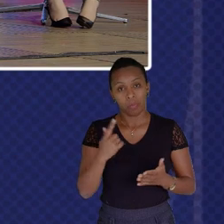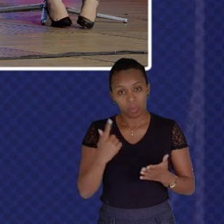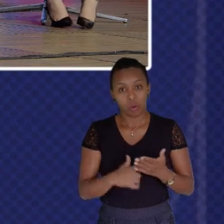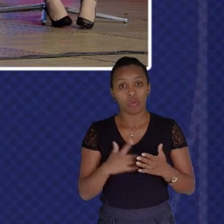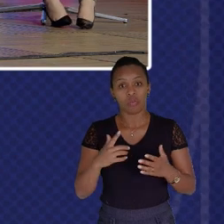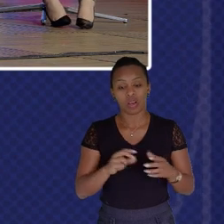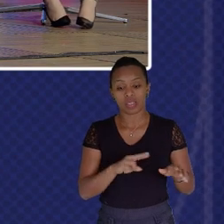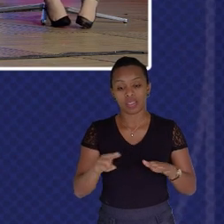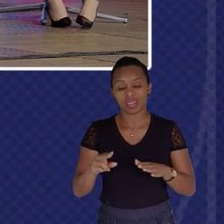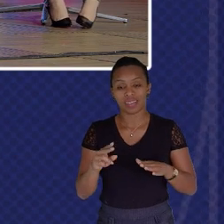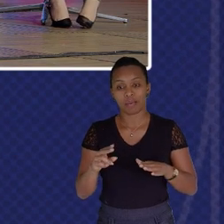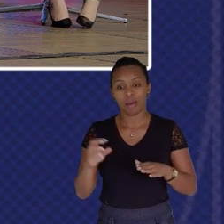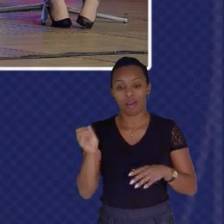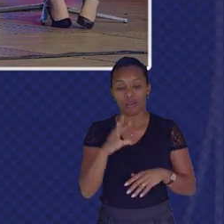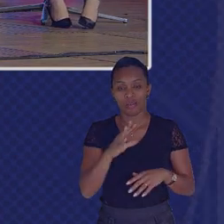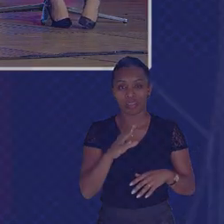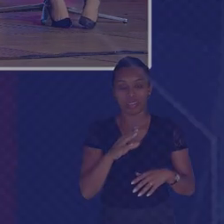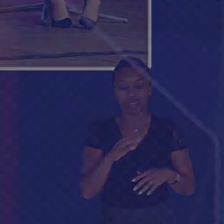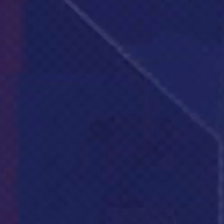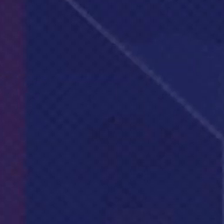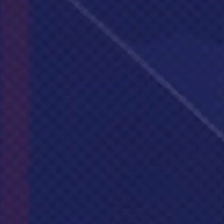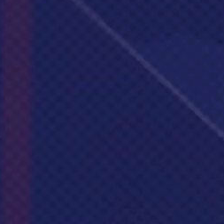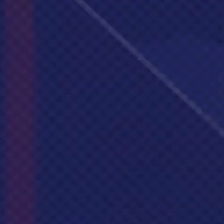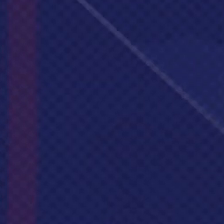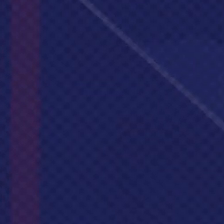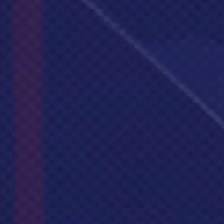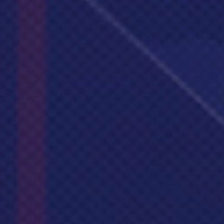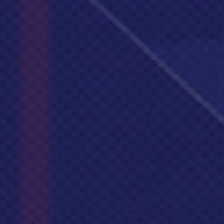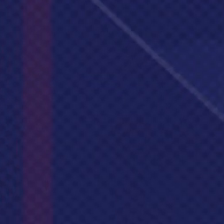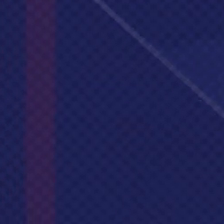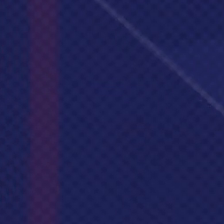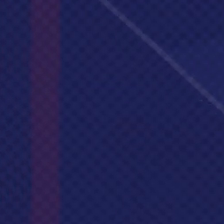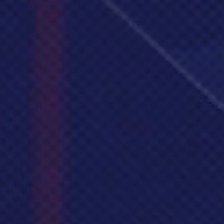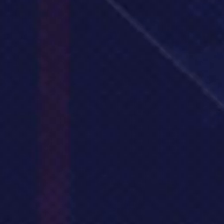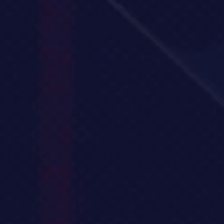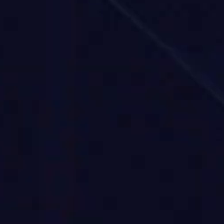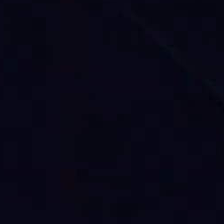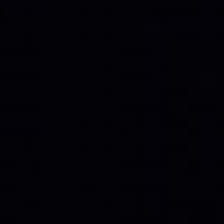World And Has Been Touched By It It's Really Great To Be Here Thank You So Much Everyone